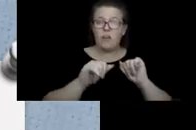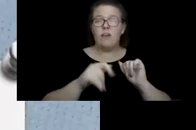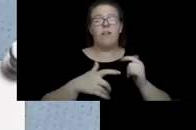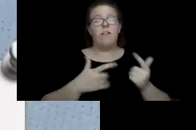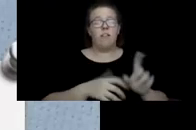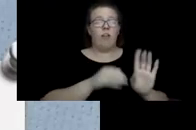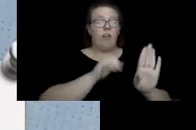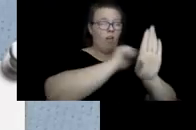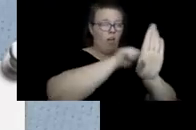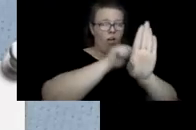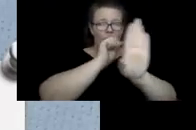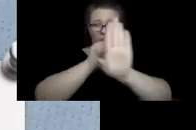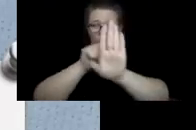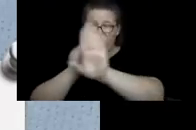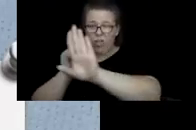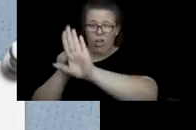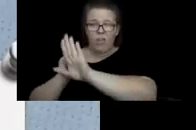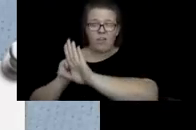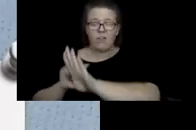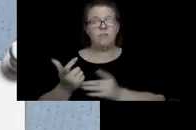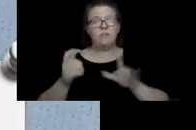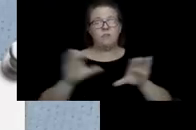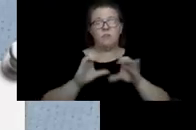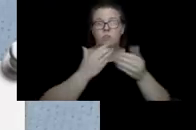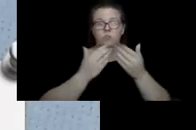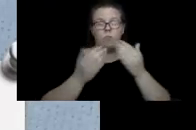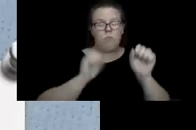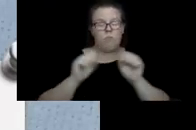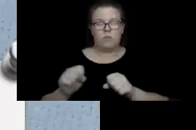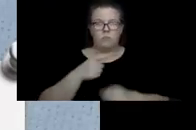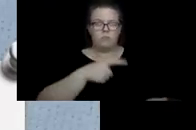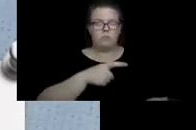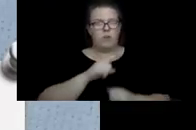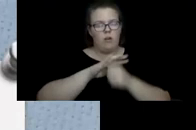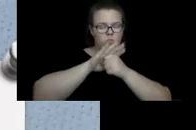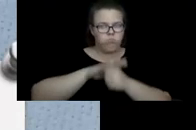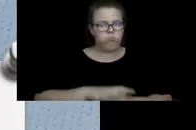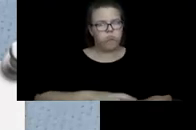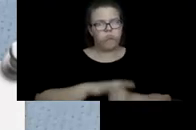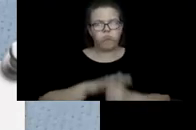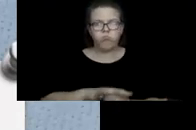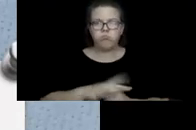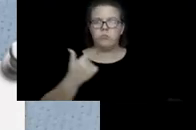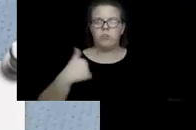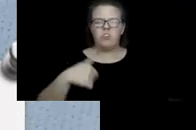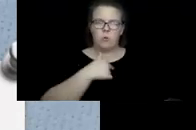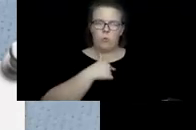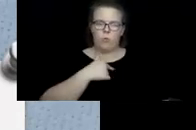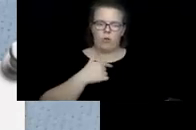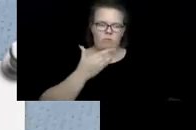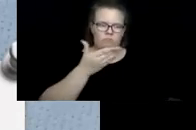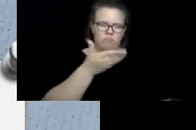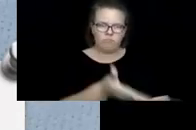drawer. They have done whatever they can. They're stressed out. And we are there across